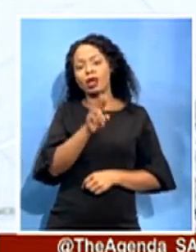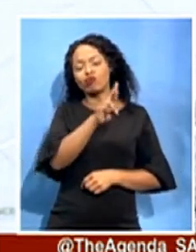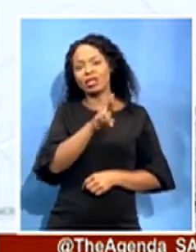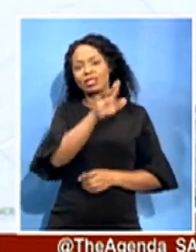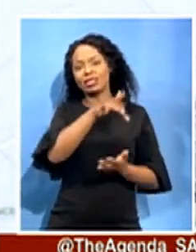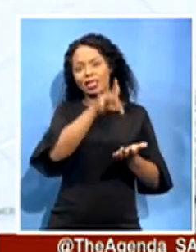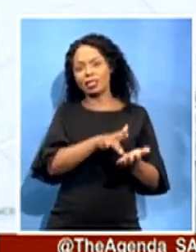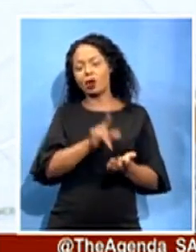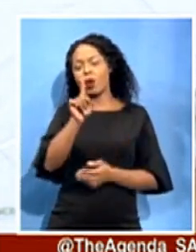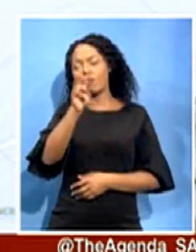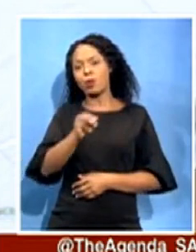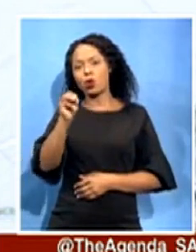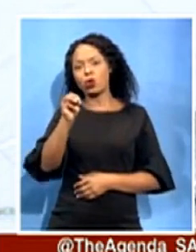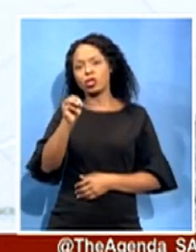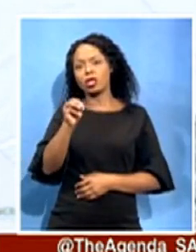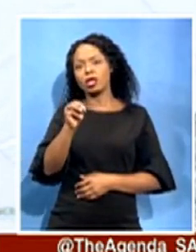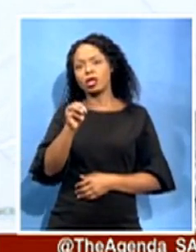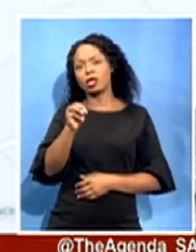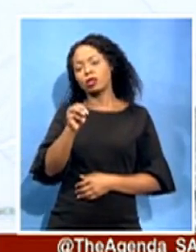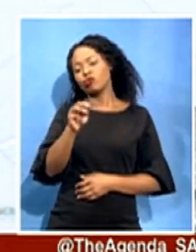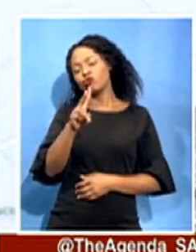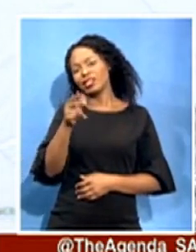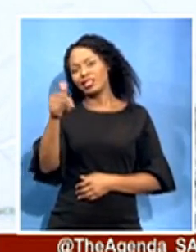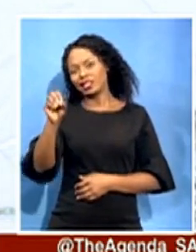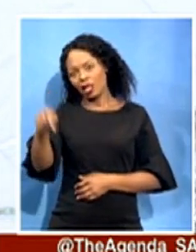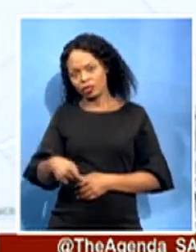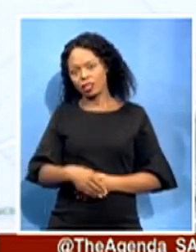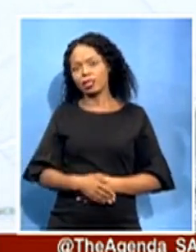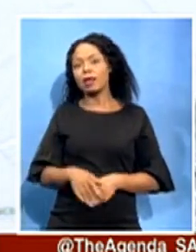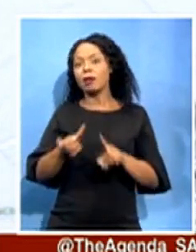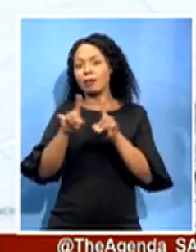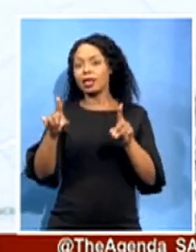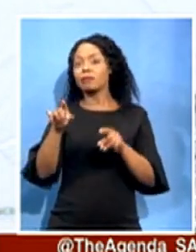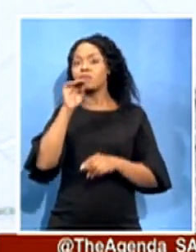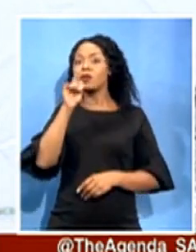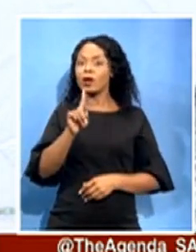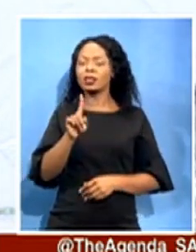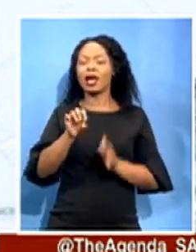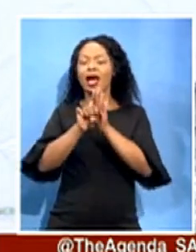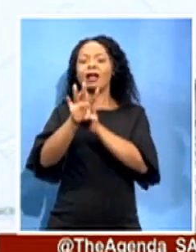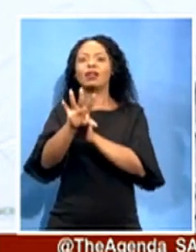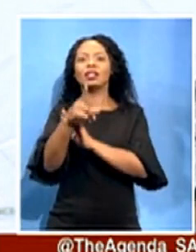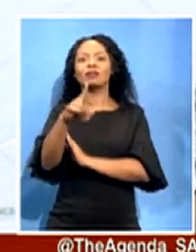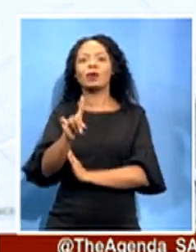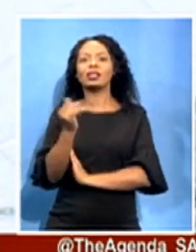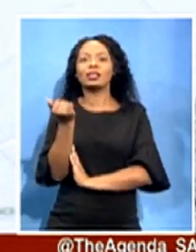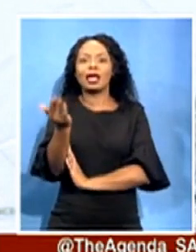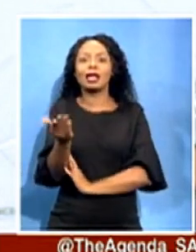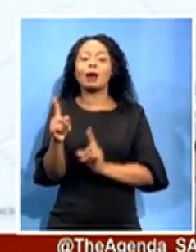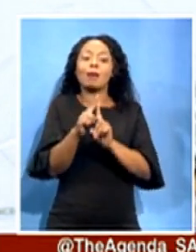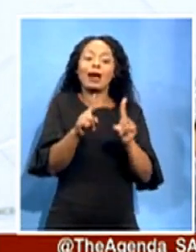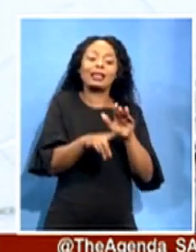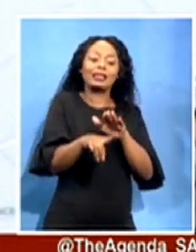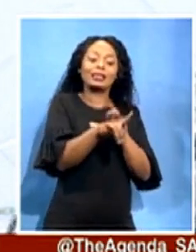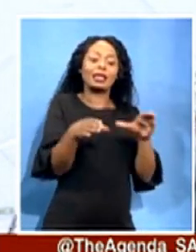And therefore, it was supposed to be advertised for tender. But the district, therefore, they splitted the bids so that